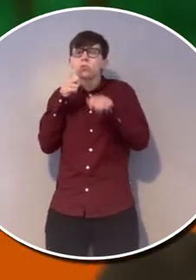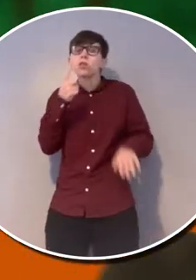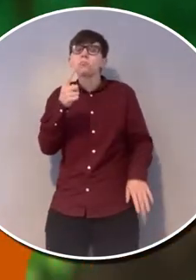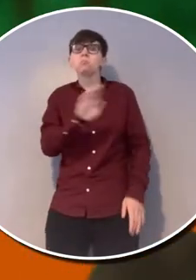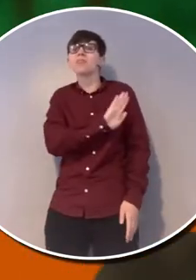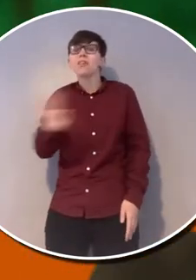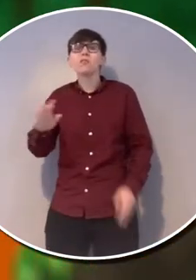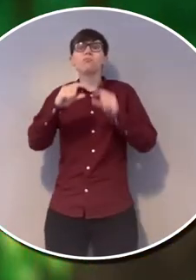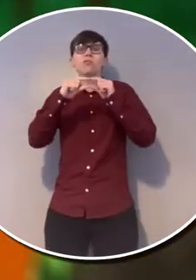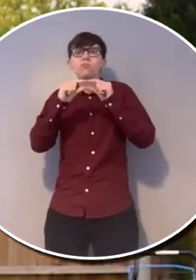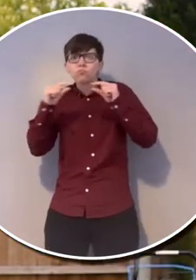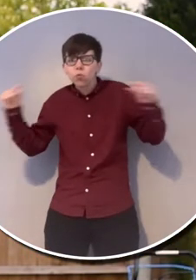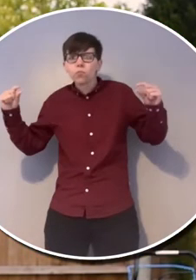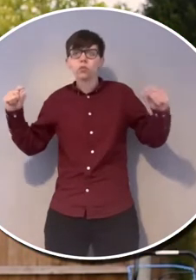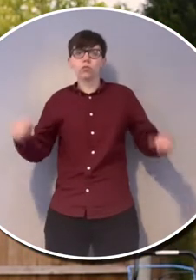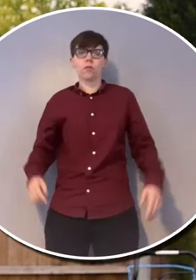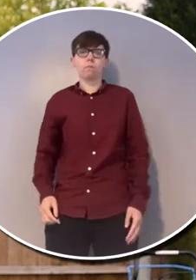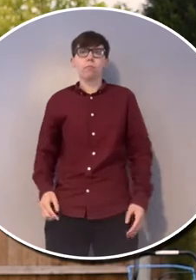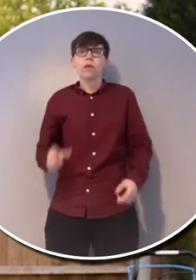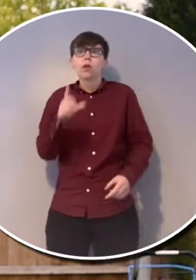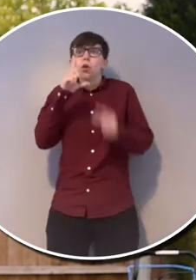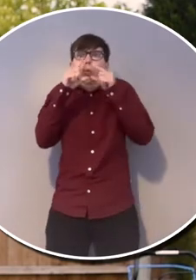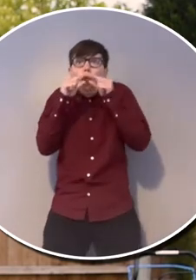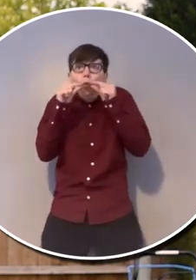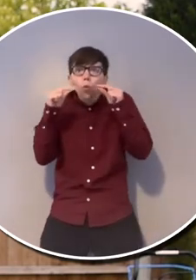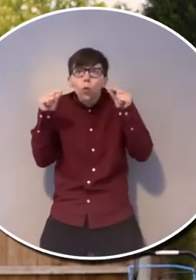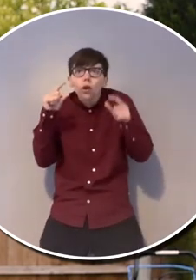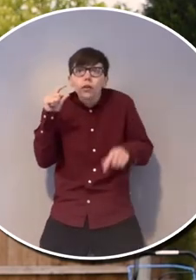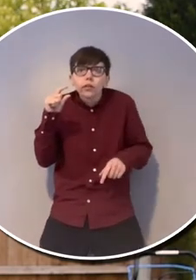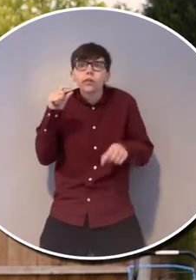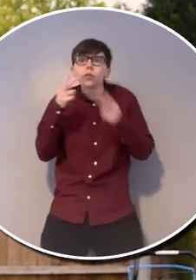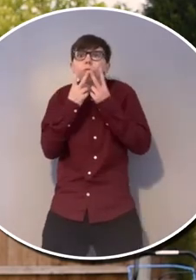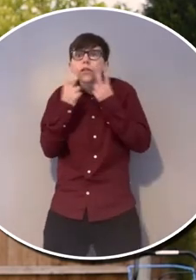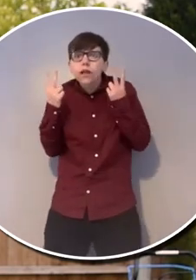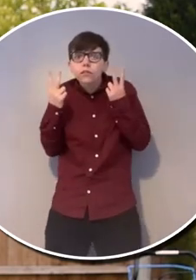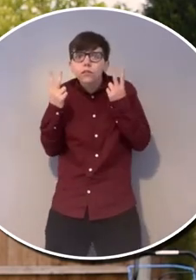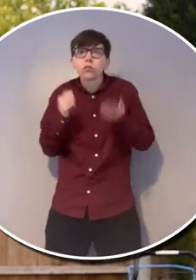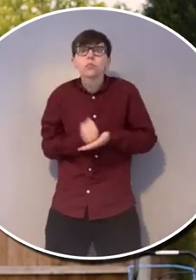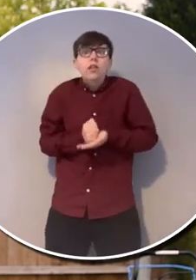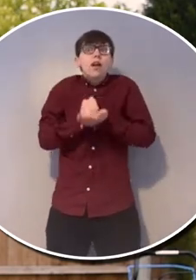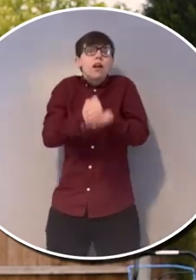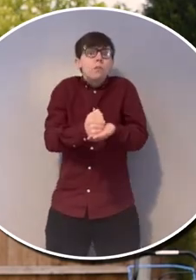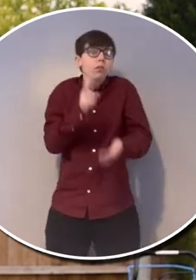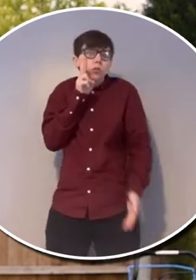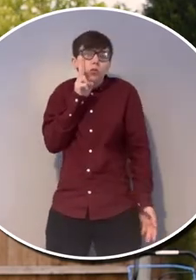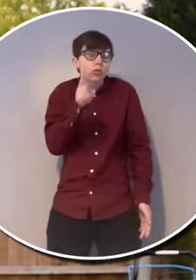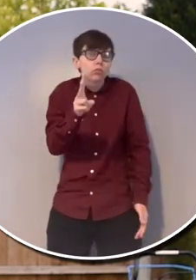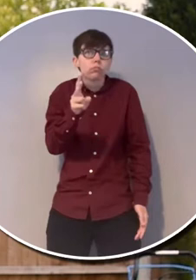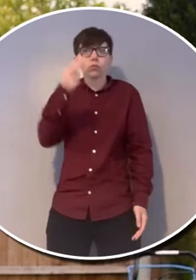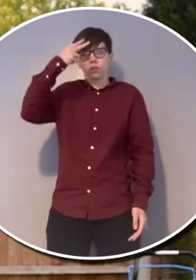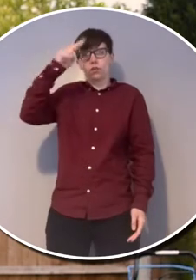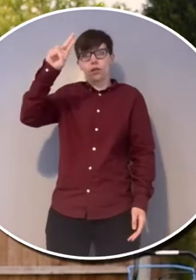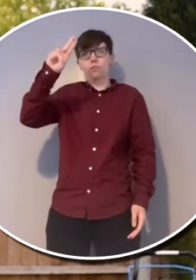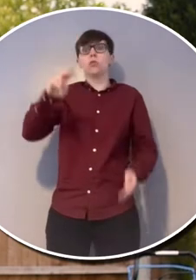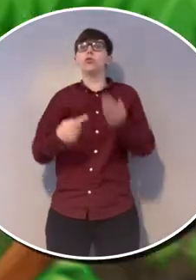any rope. And then a quiet little cat that had been helping them to look. Her name was Tulip.